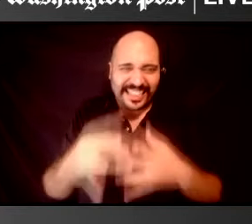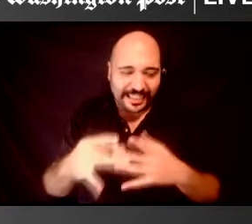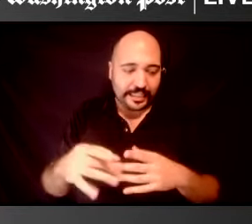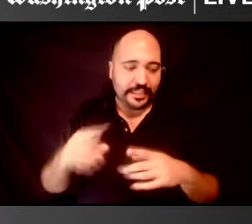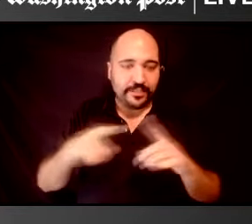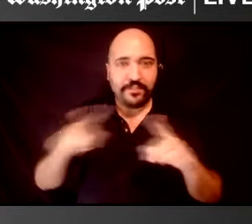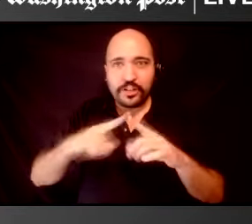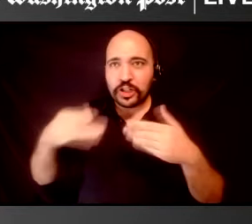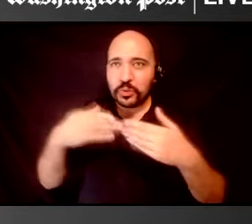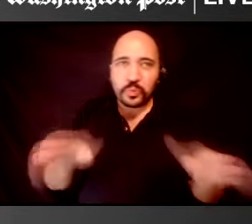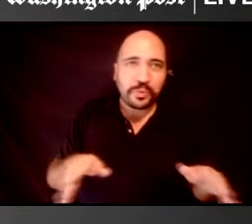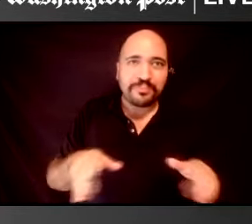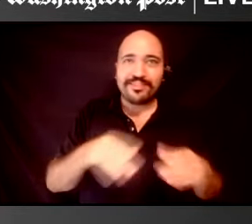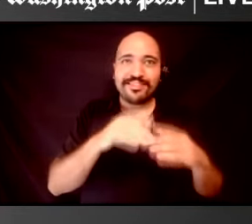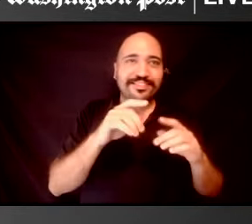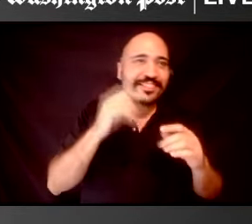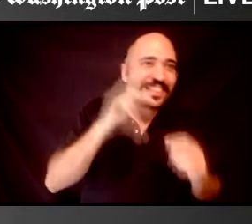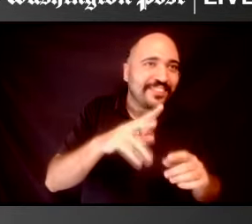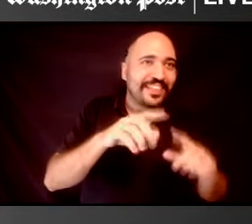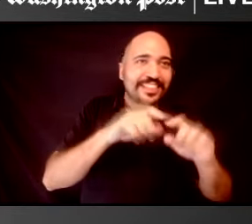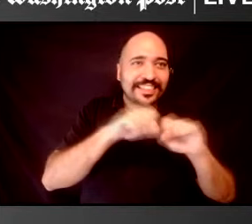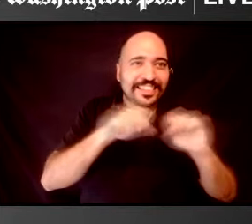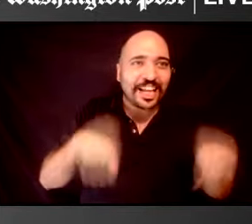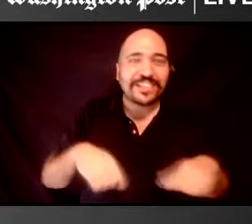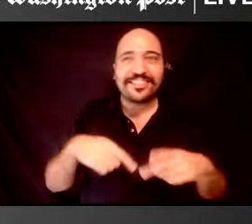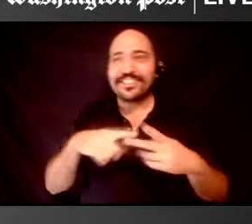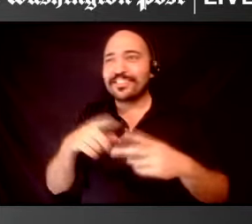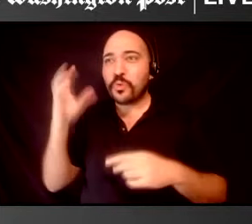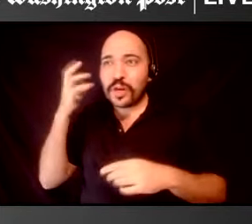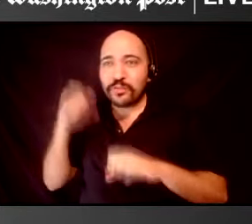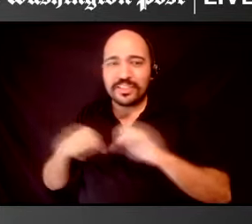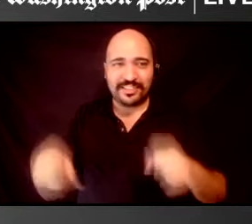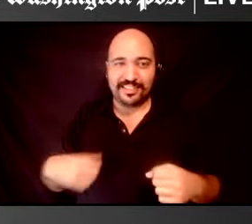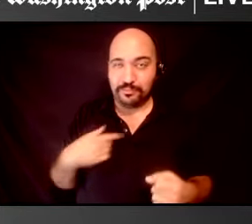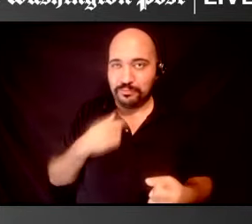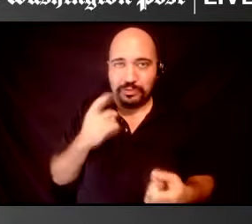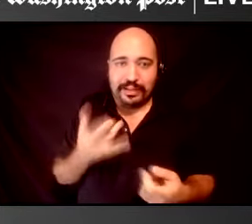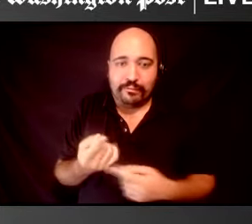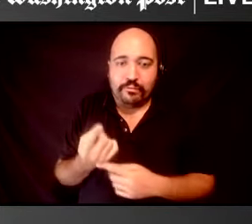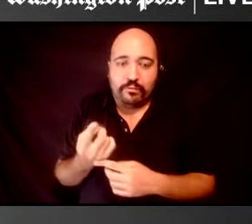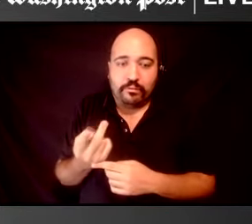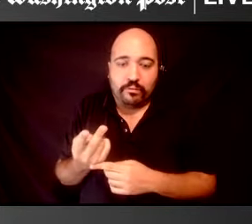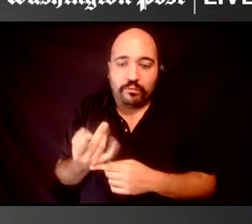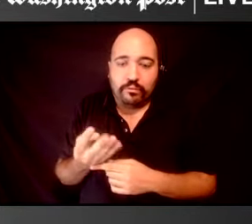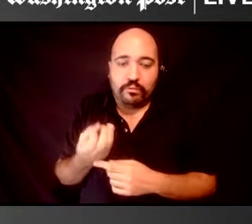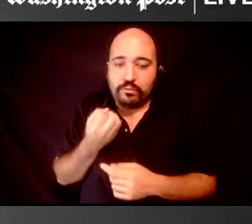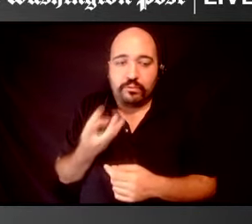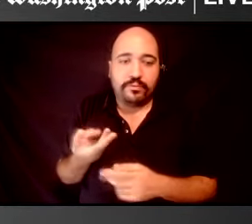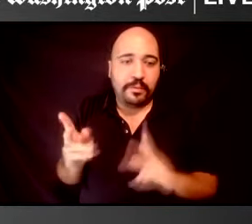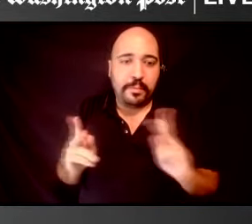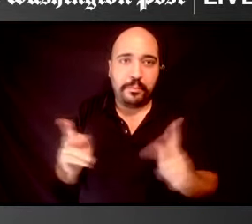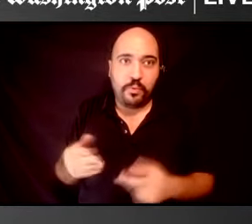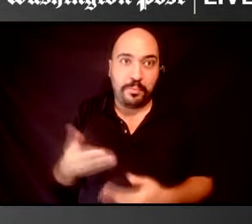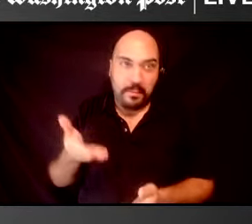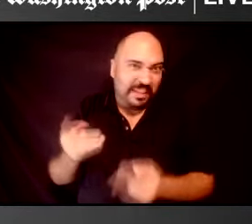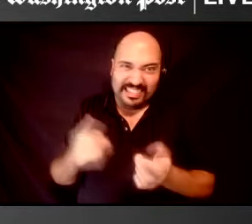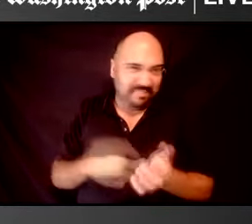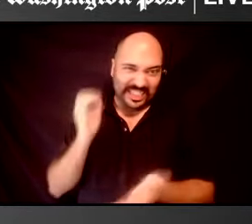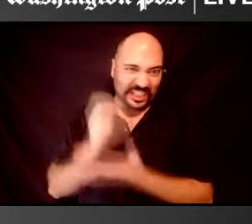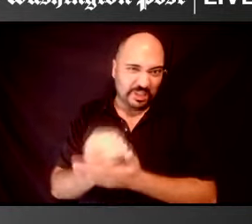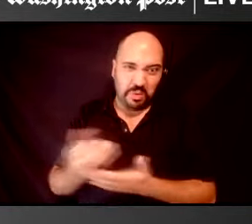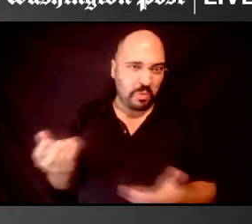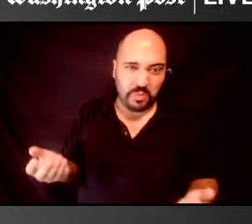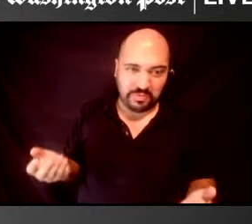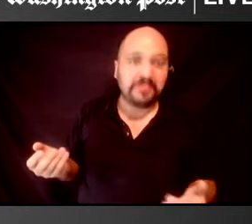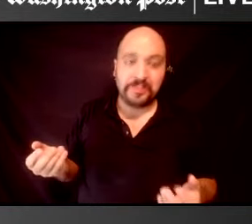You know, I wouldn't be surprised if the answer is in the single digits and quite likely even zero. You know, we have